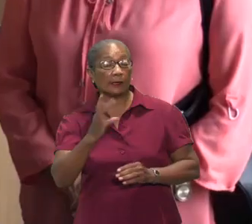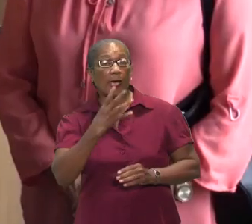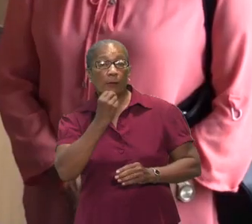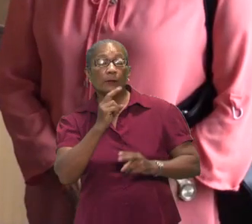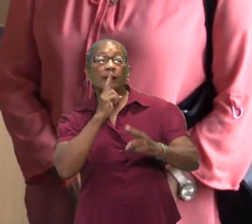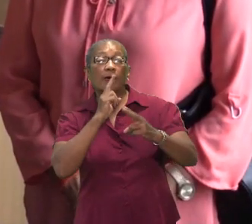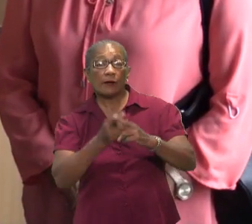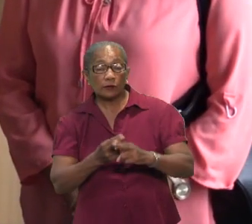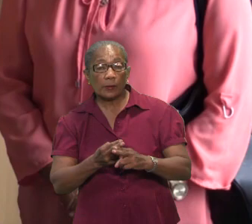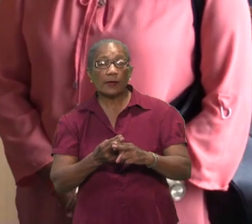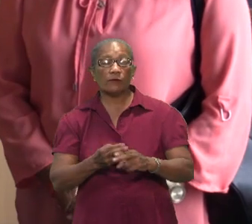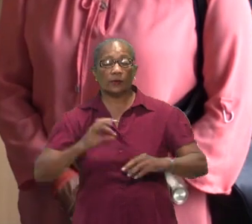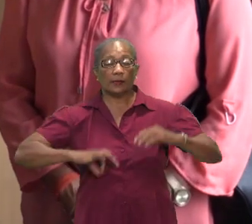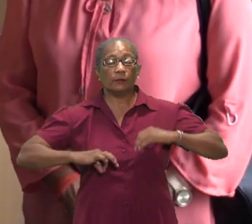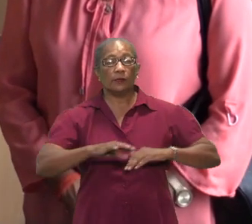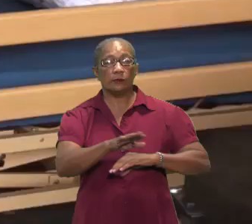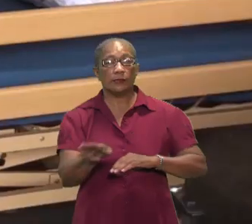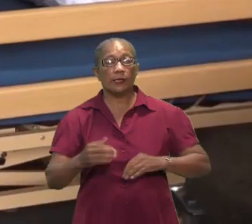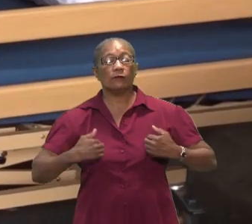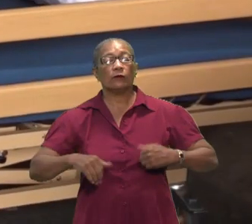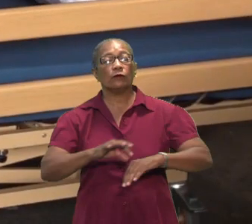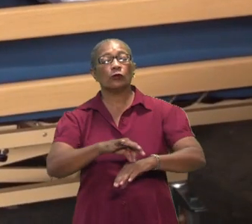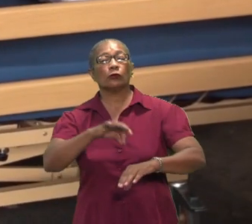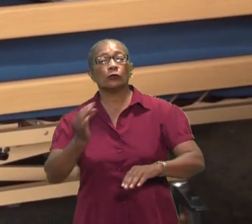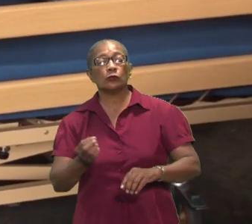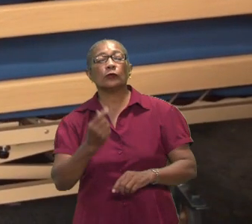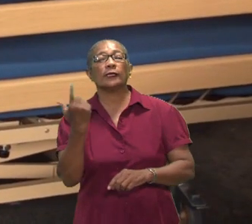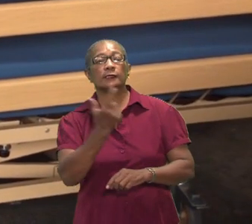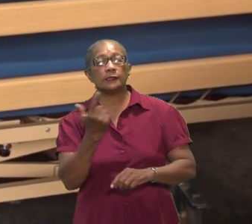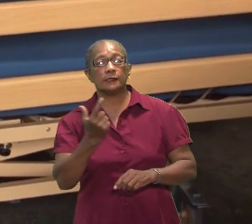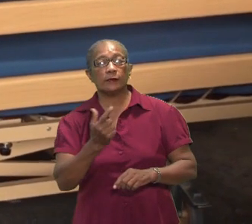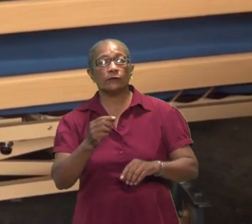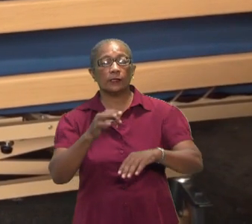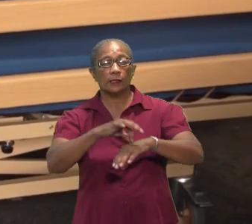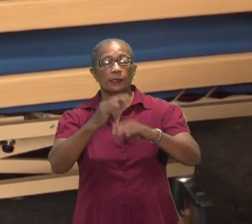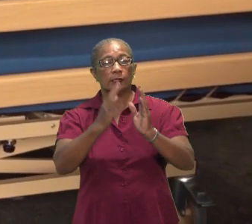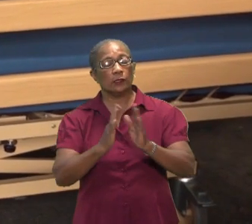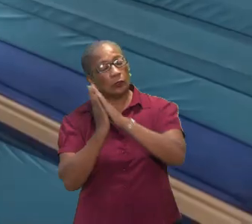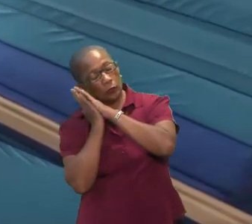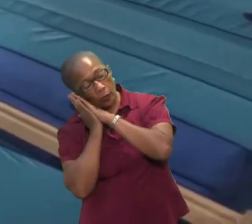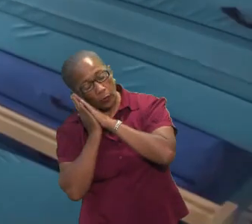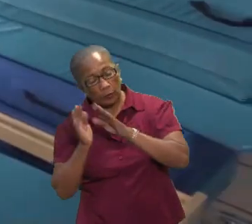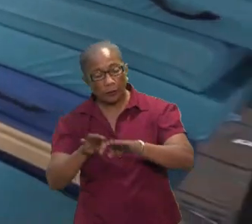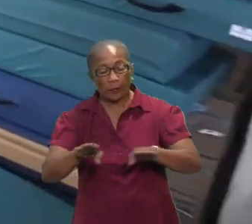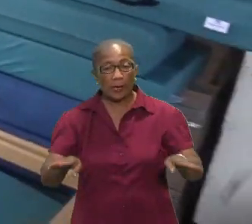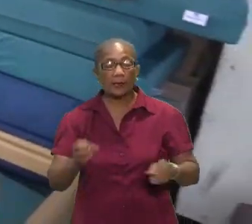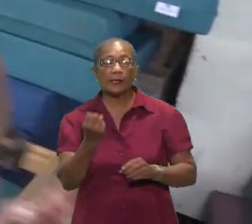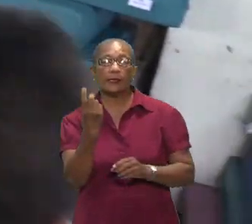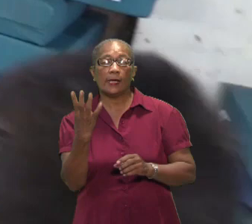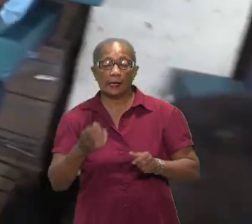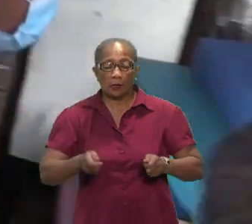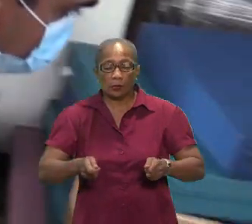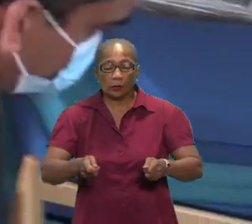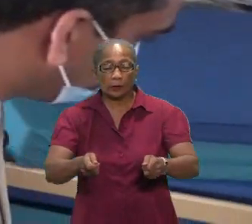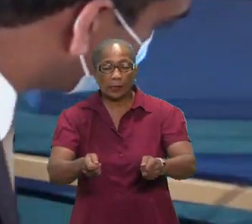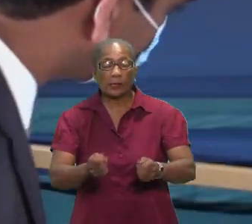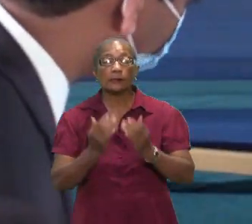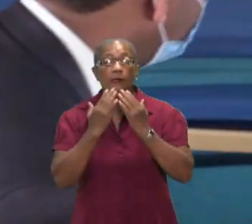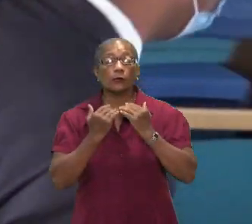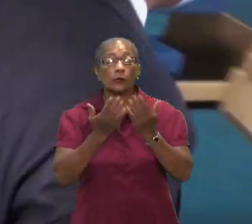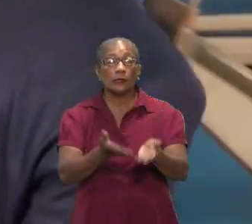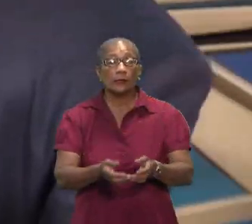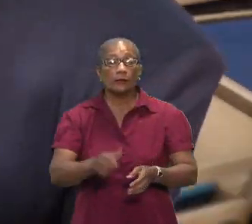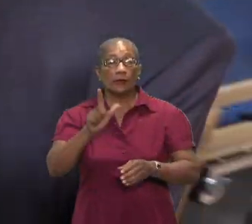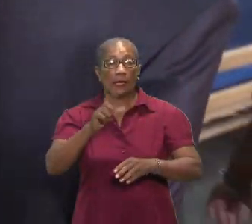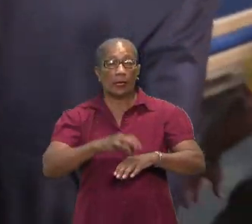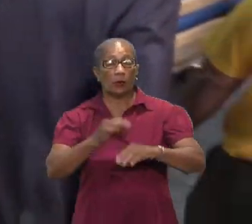with coordination of the Ministry of Public Health, donated 77